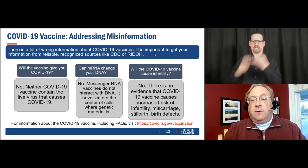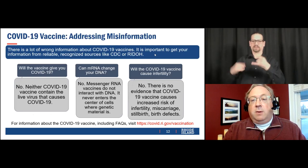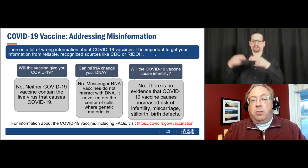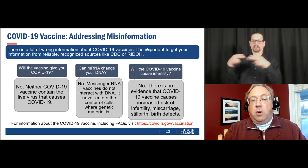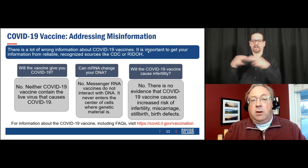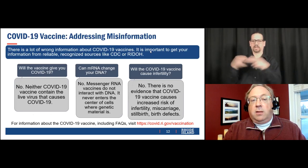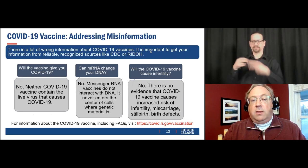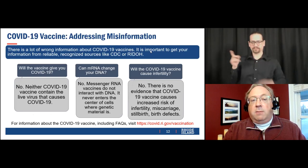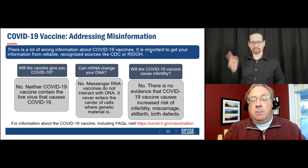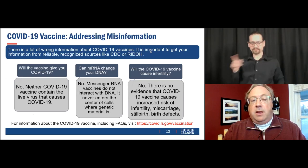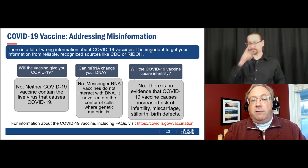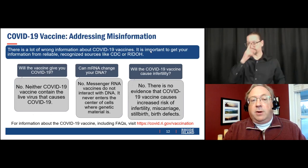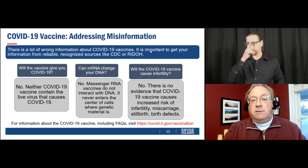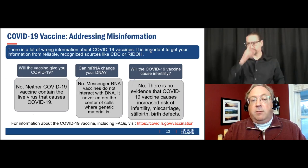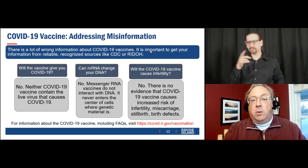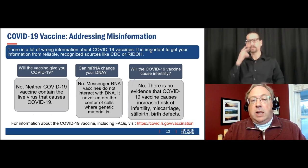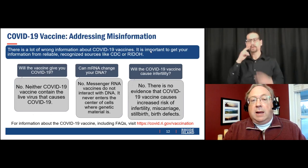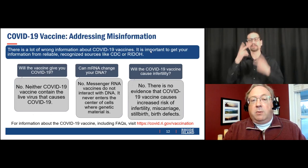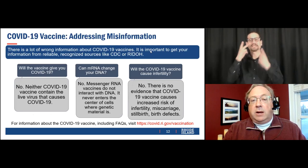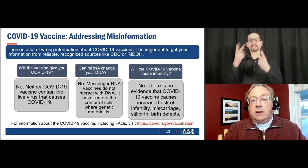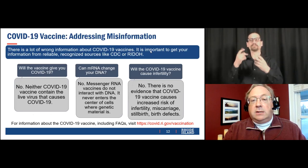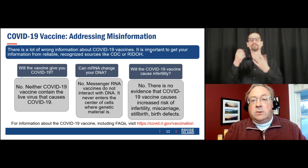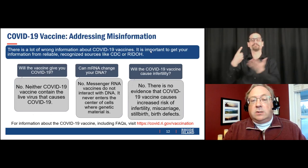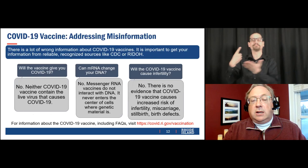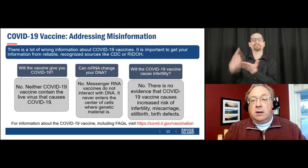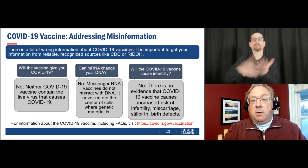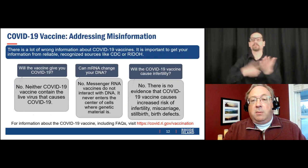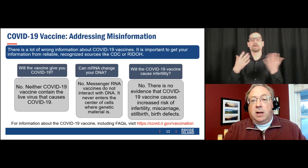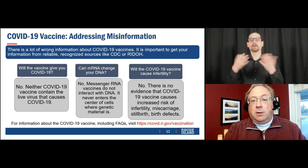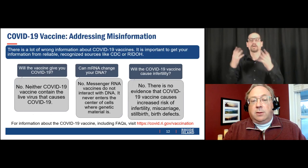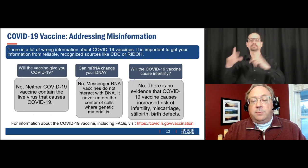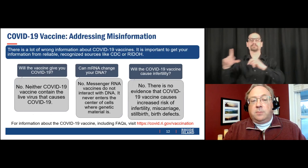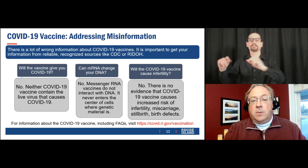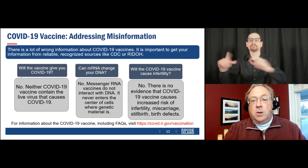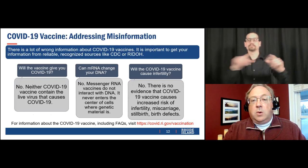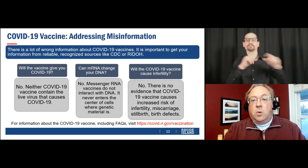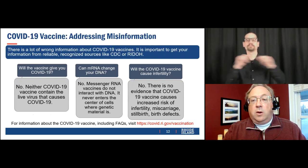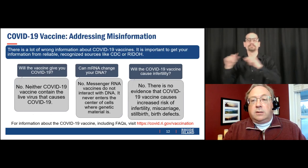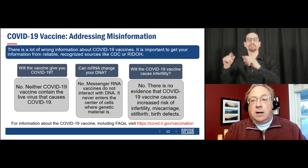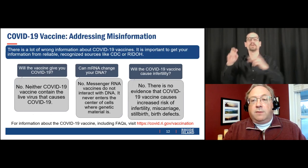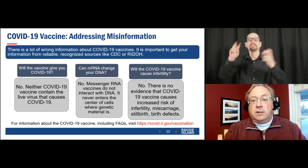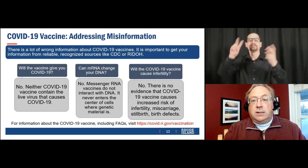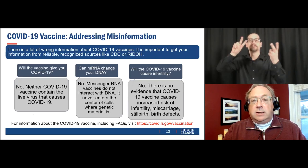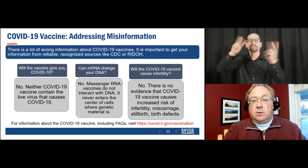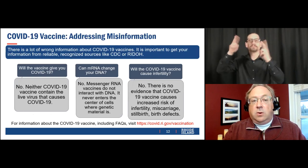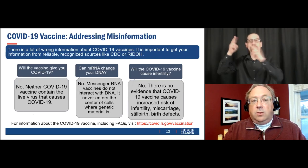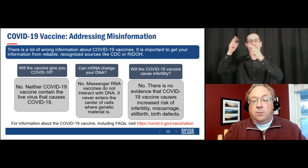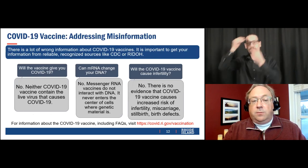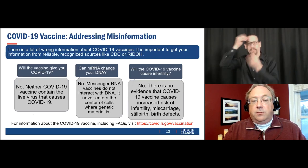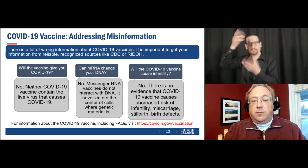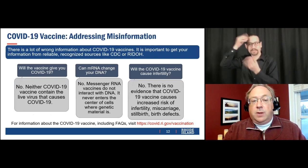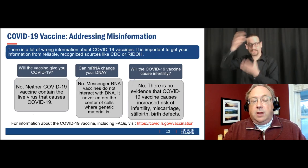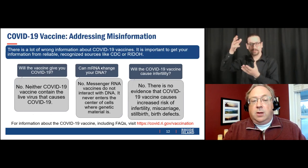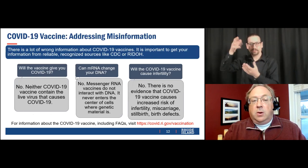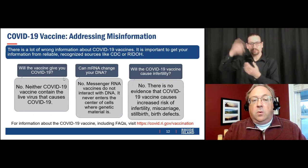It's very important that people have information from a reliable, recognized source, like the Department of Health or the Center for Disease Control.